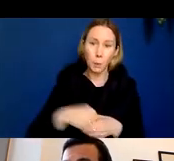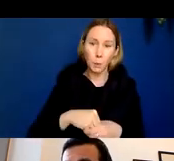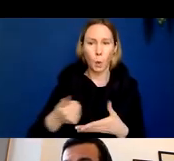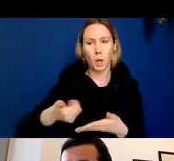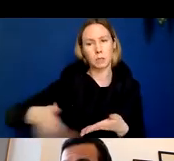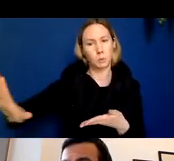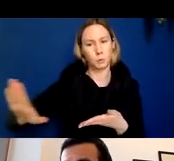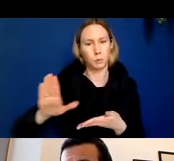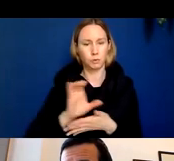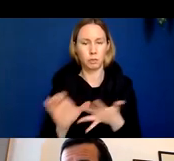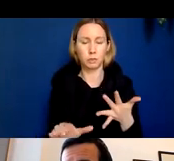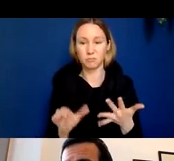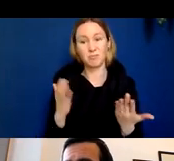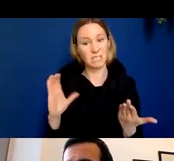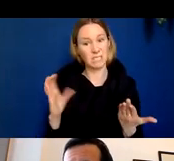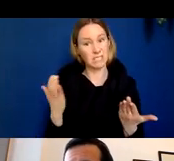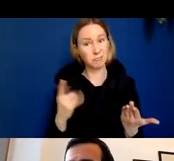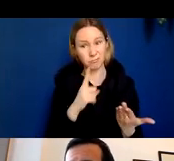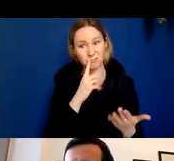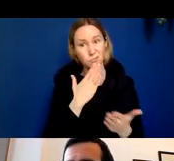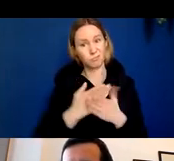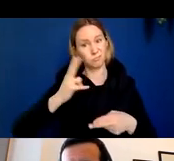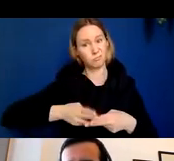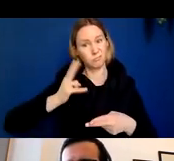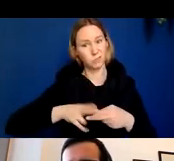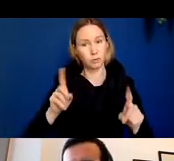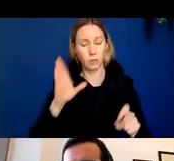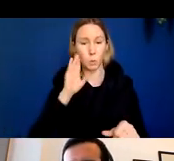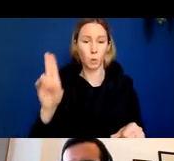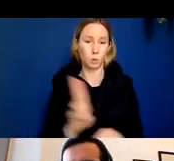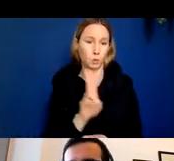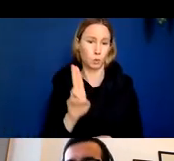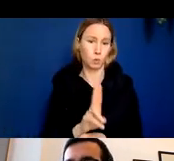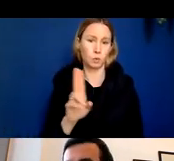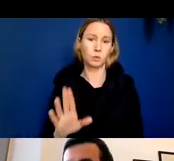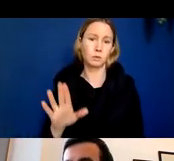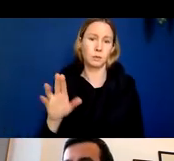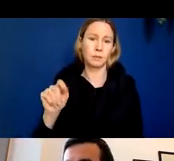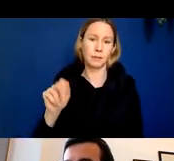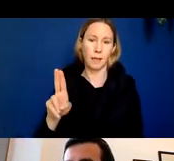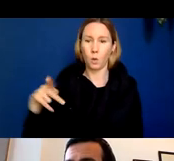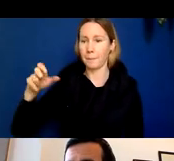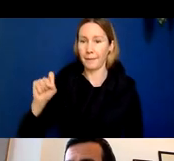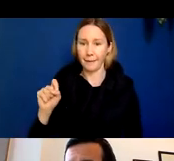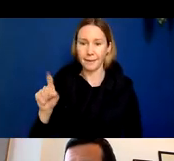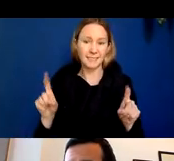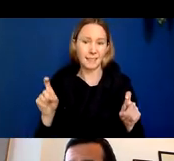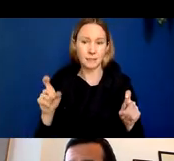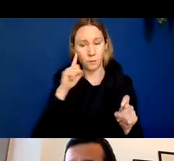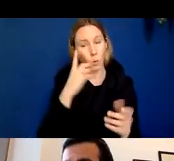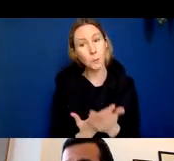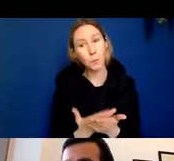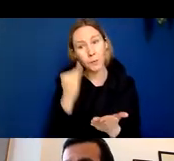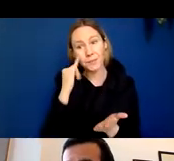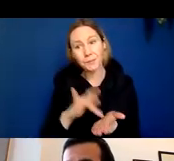trial is really shaping up to be a landmark trial because it's going to use TAUPET to essentially prove whether or not the drug is